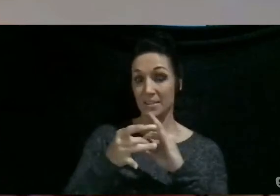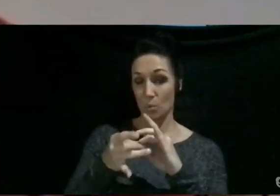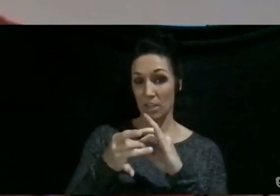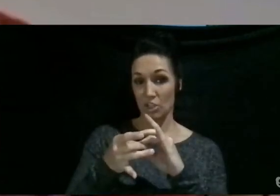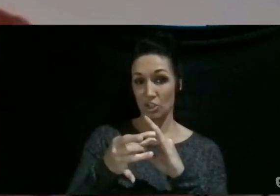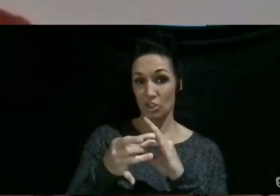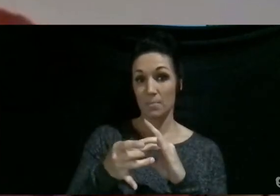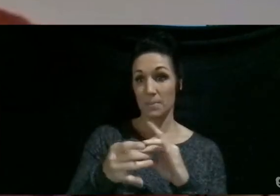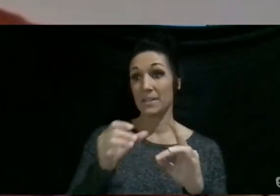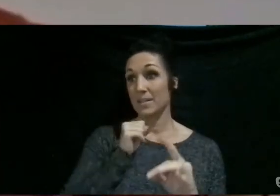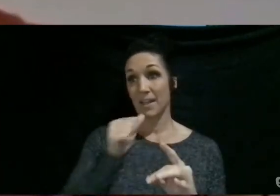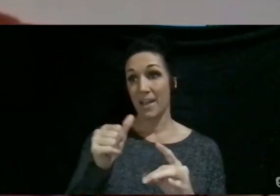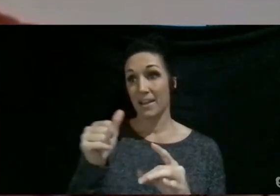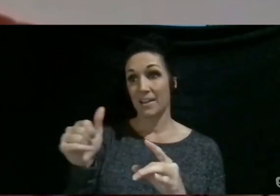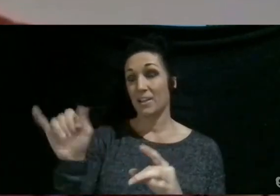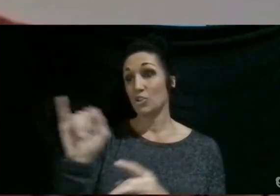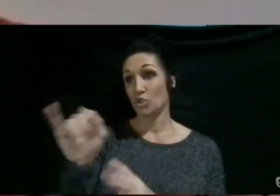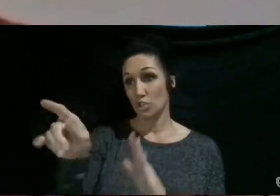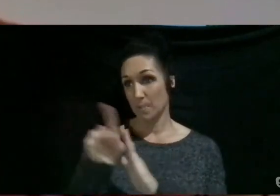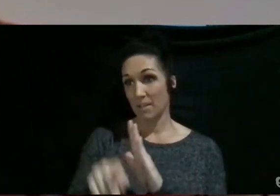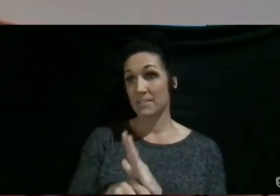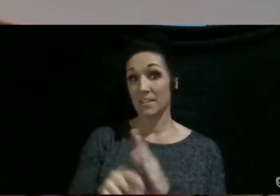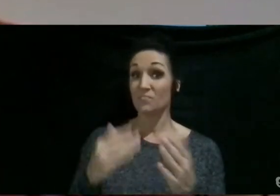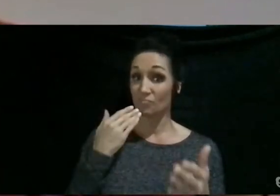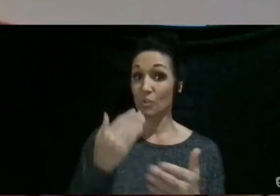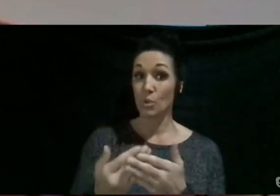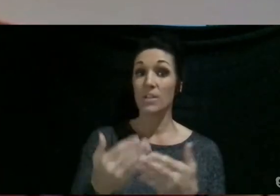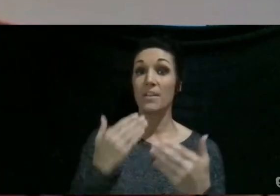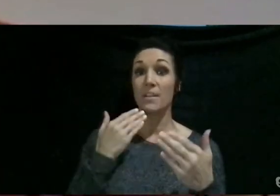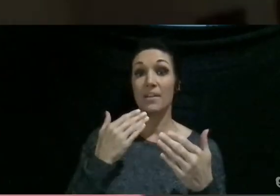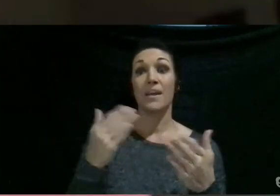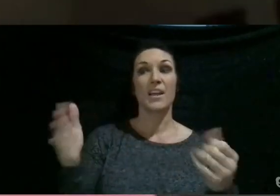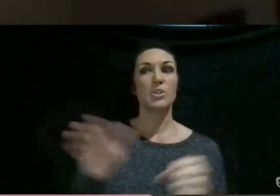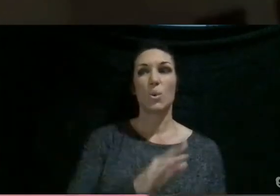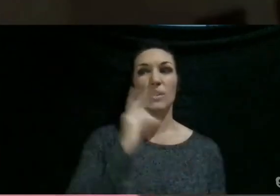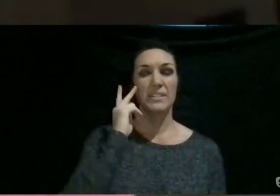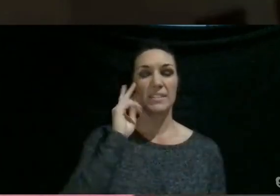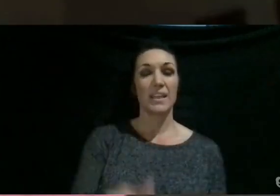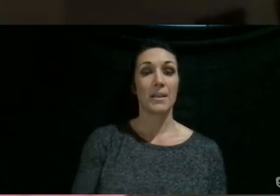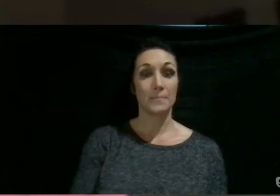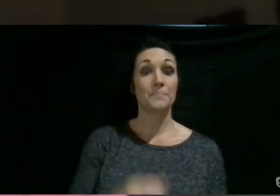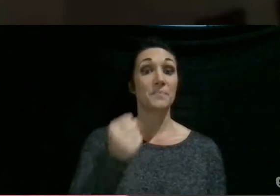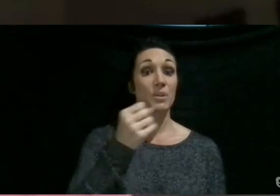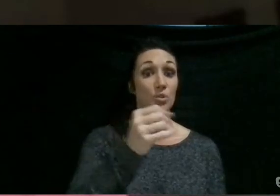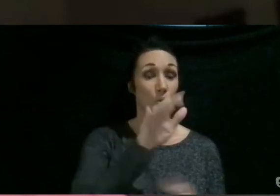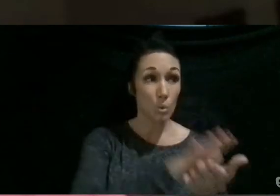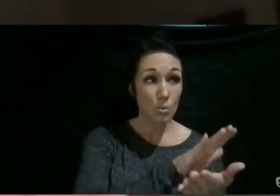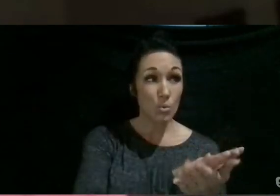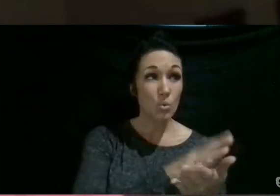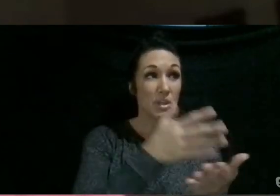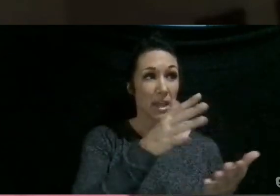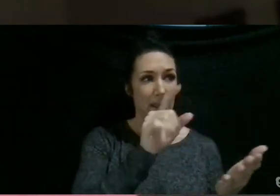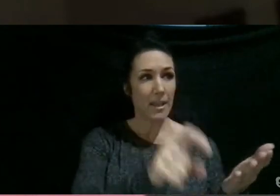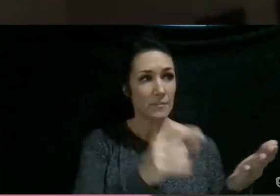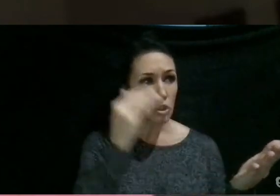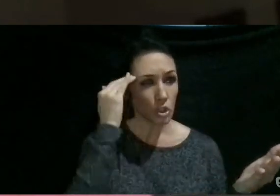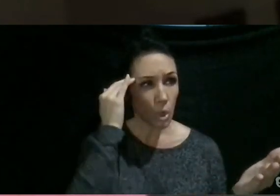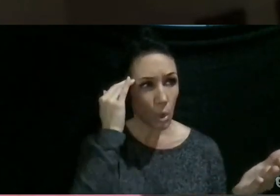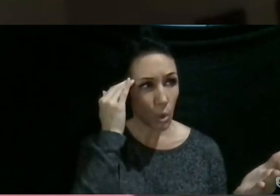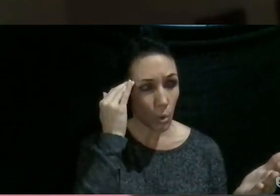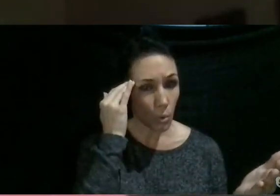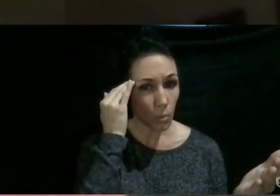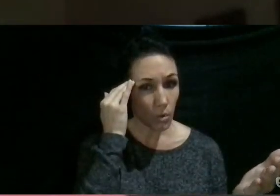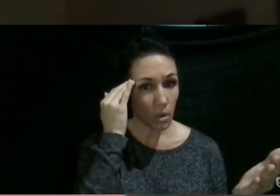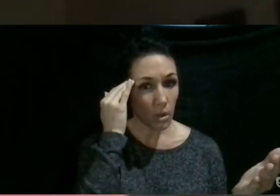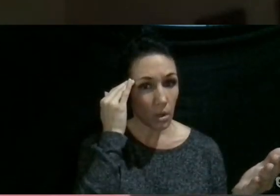like you said, I think that's a really good switch. So yeah, guys, I totally see that. That's awesome. So at school, you kind of have to know, you